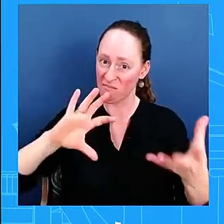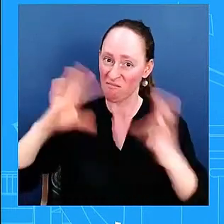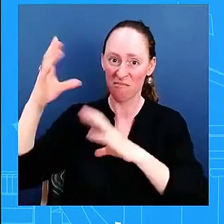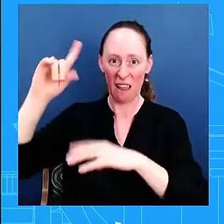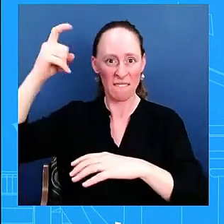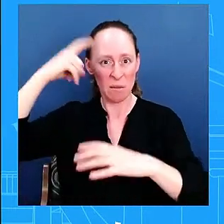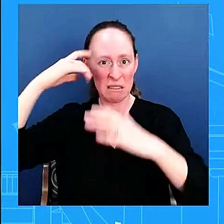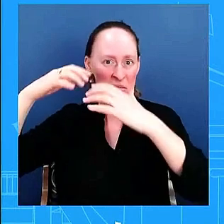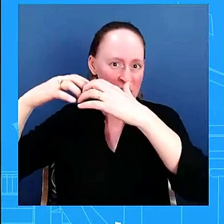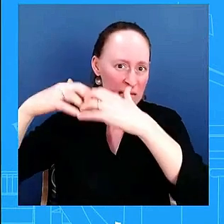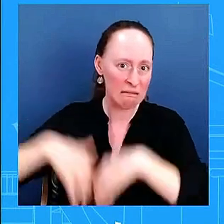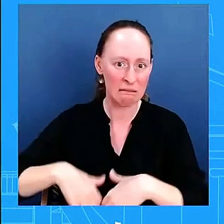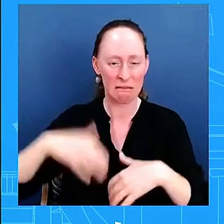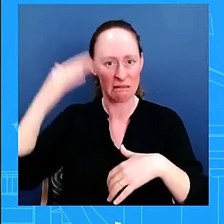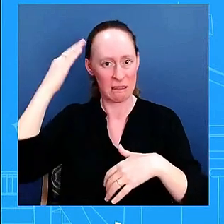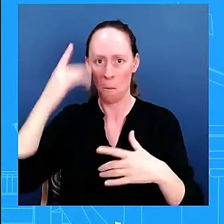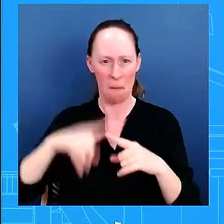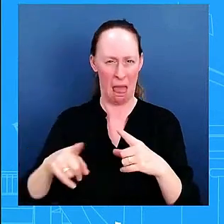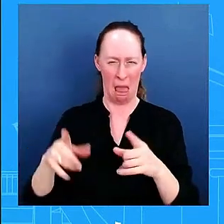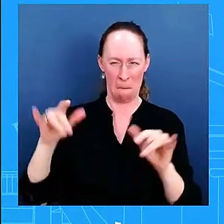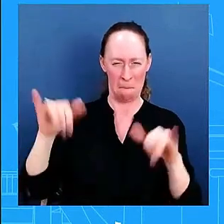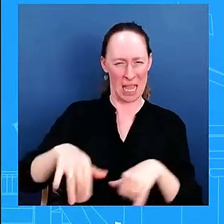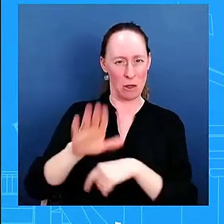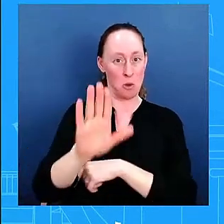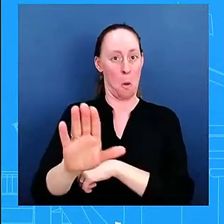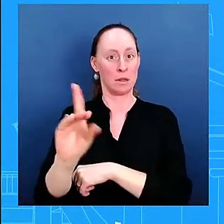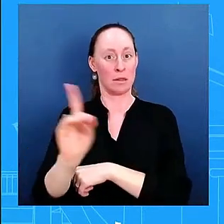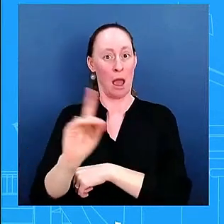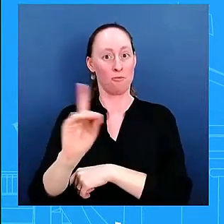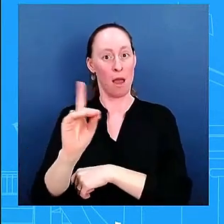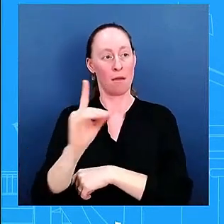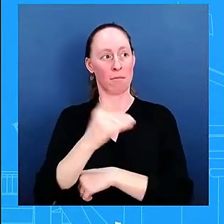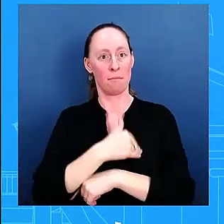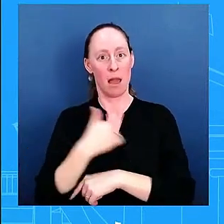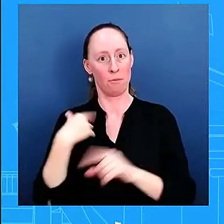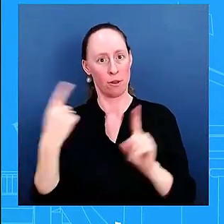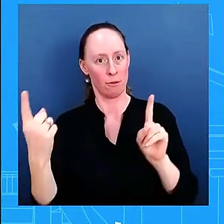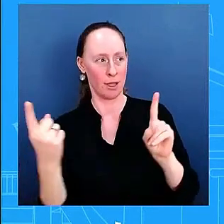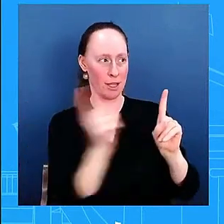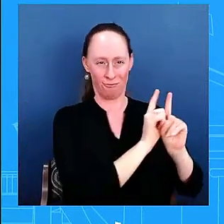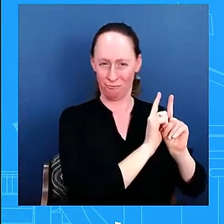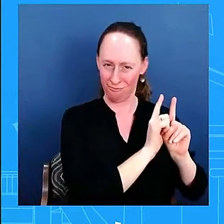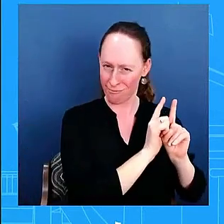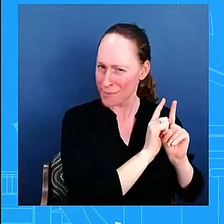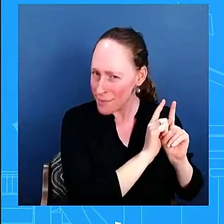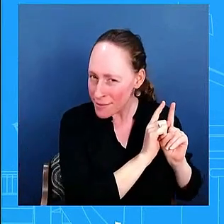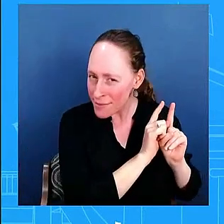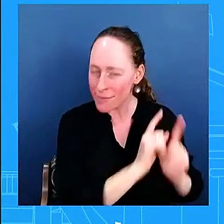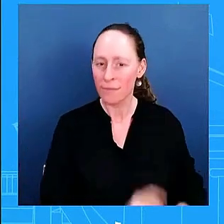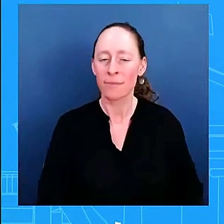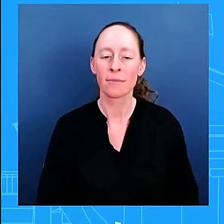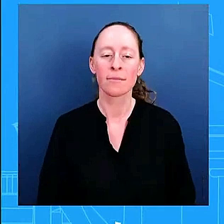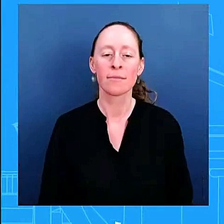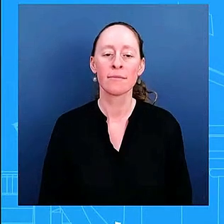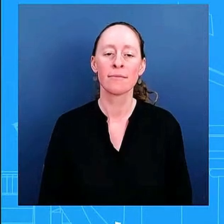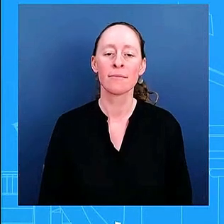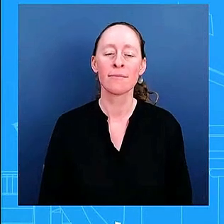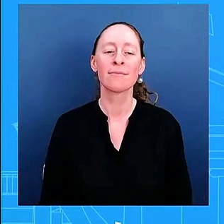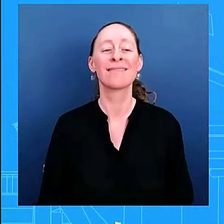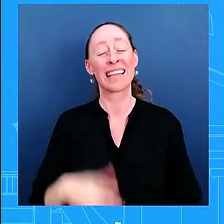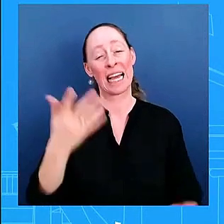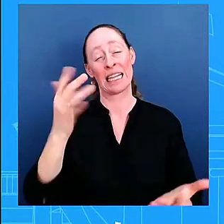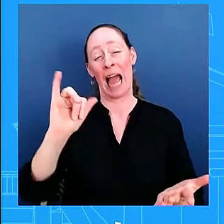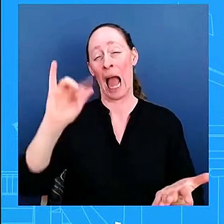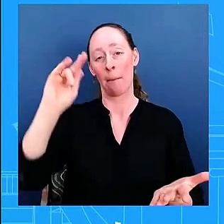campaign and what they're doing uh in their campaign that's a political uh certainly uh a